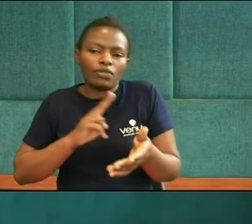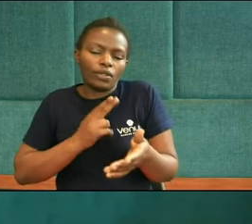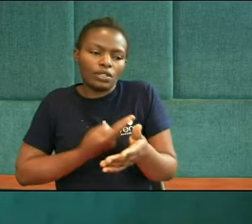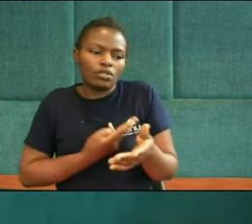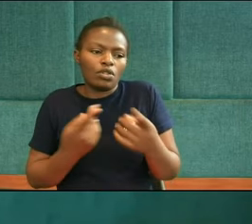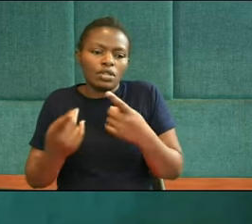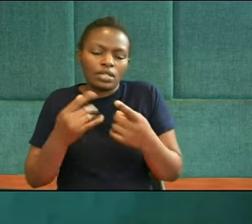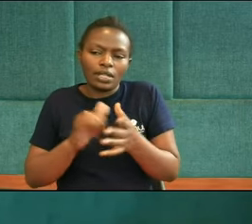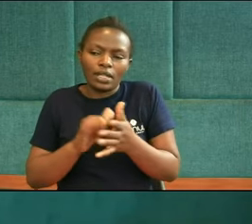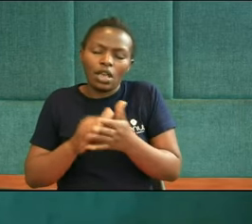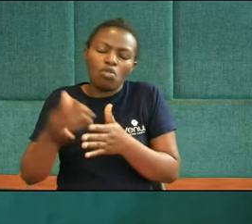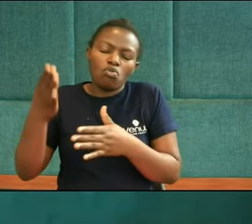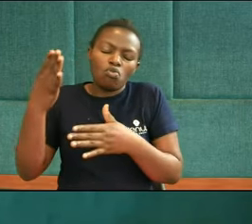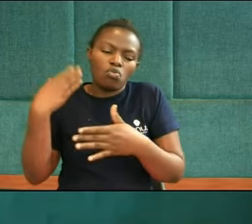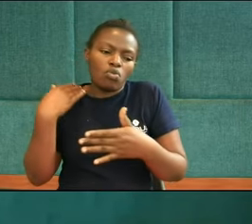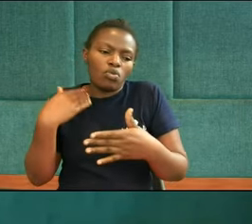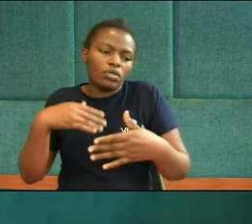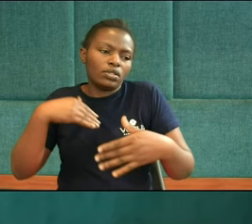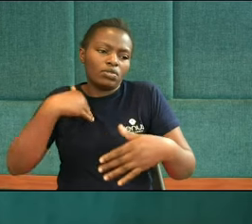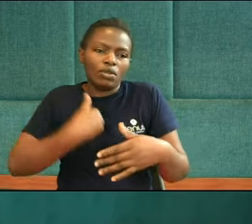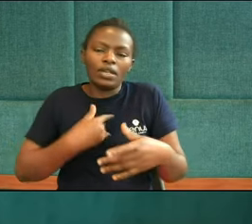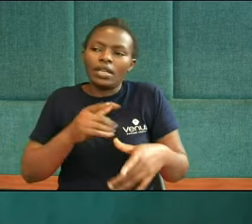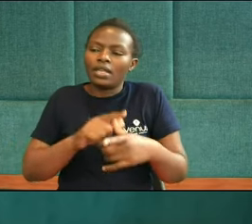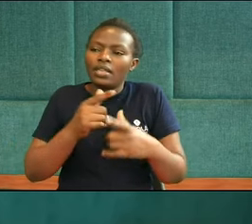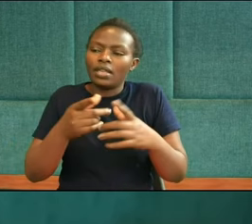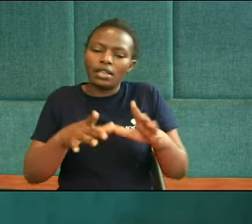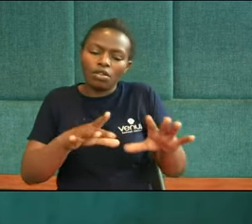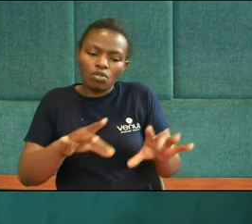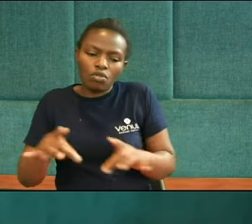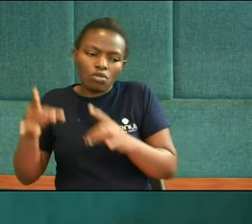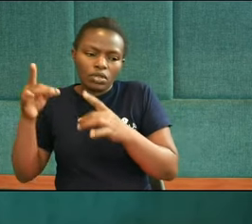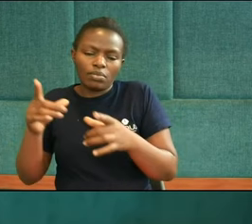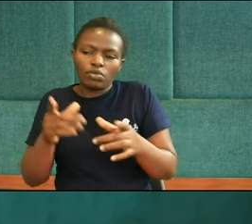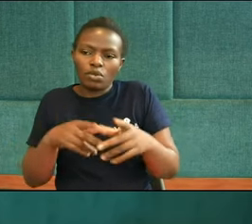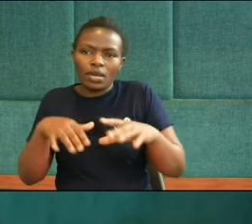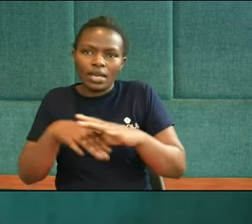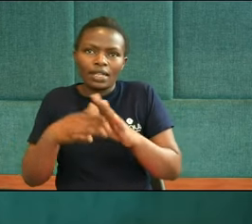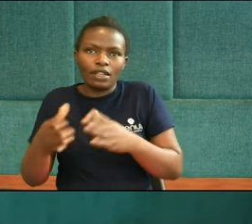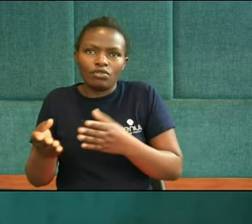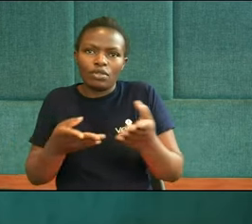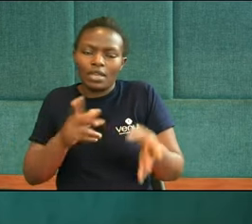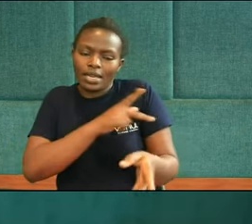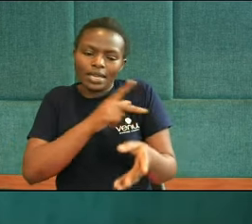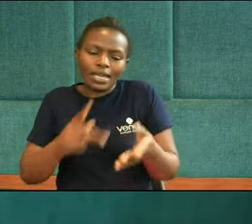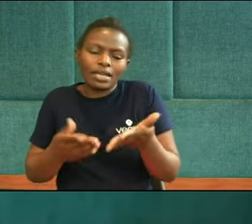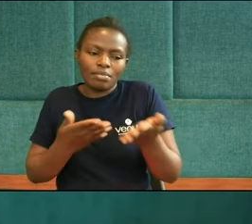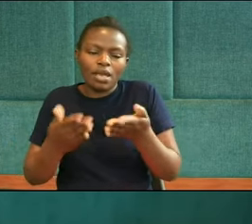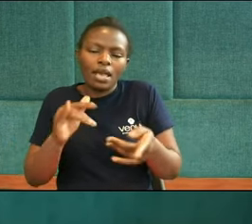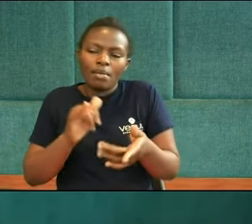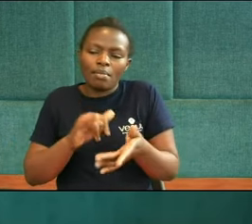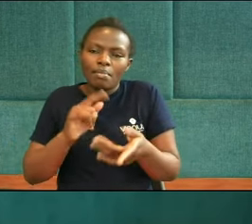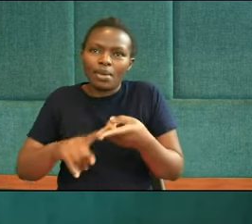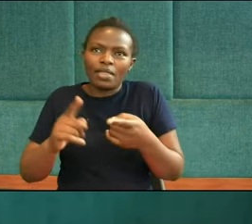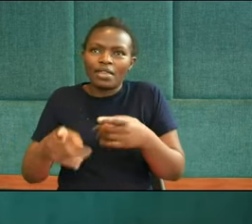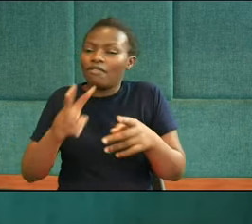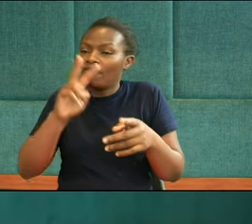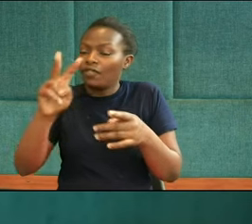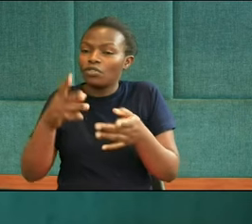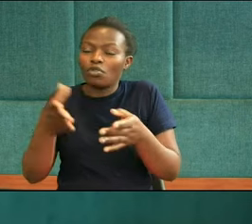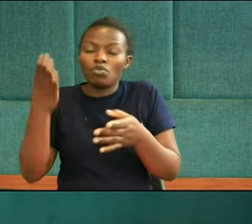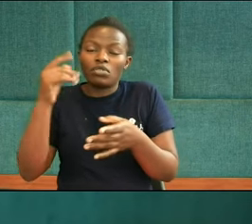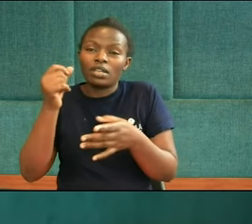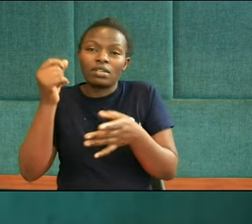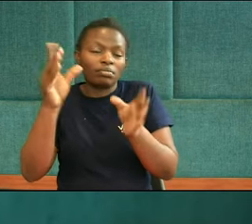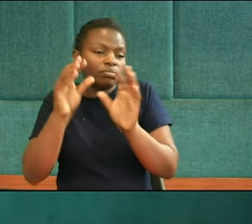I lay exhausted For several days Then I got up Went about the king's business I was appalled By the vision It was beyond understanding He was